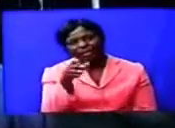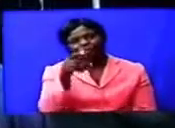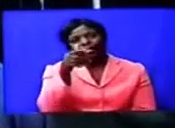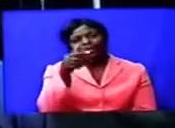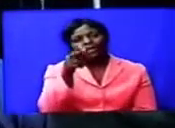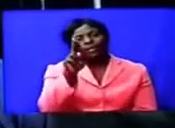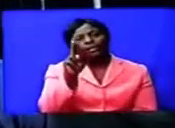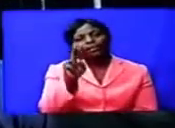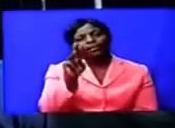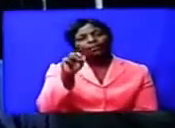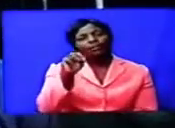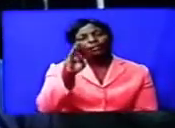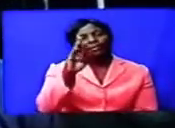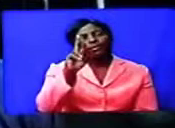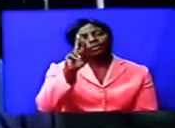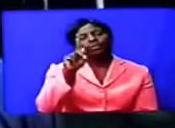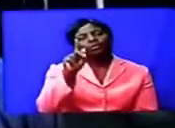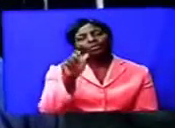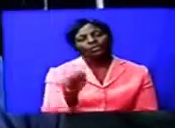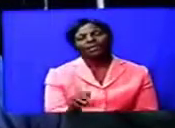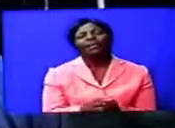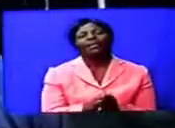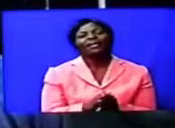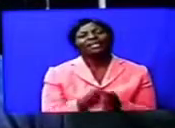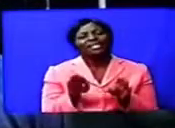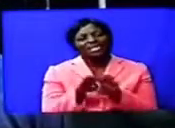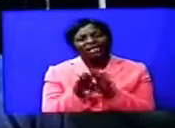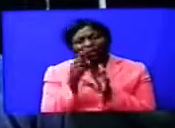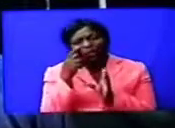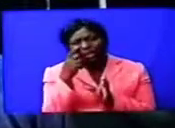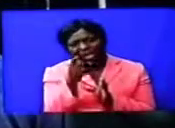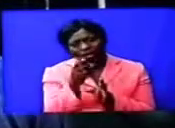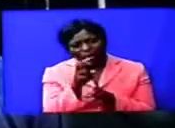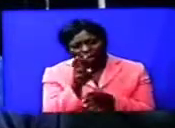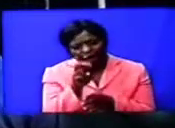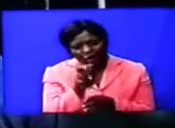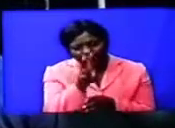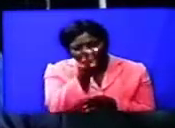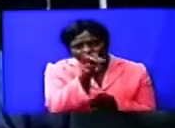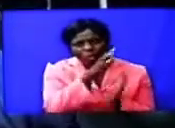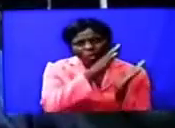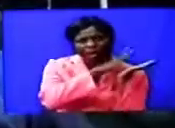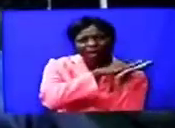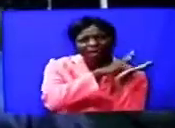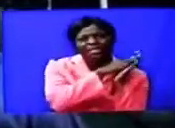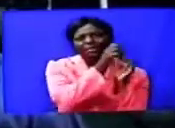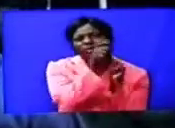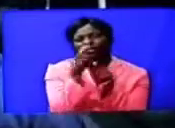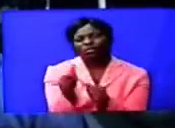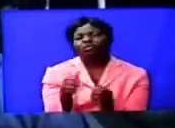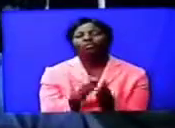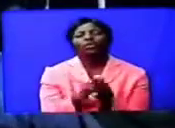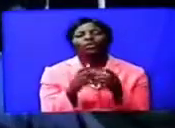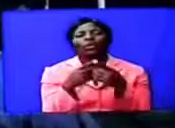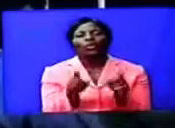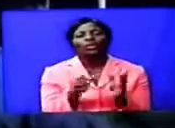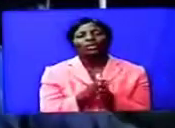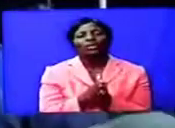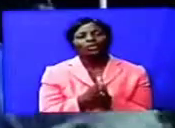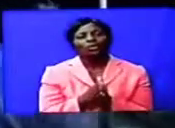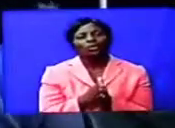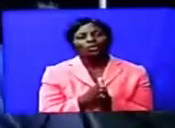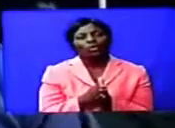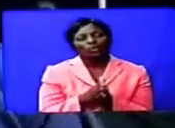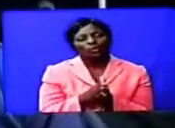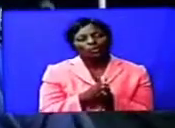Chisena. So Agoloso is one of these very few, few artists around the world who are able to use, to